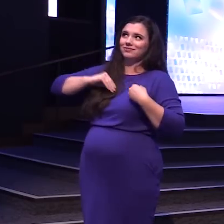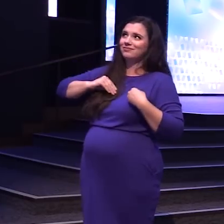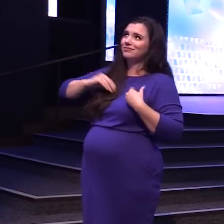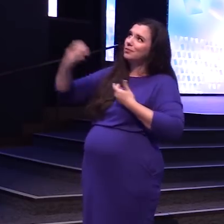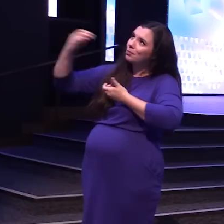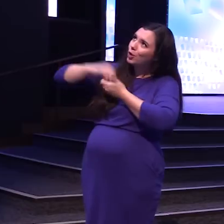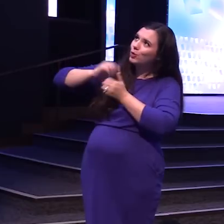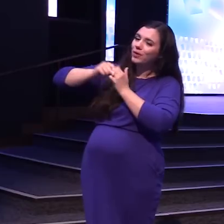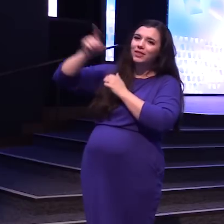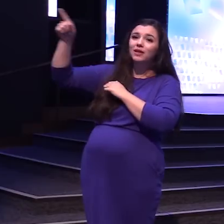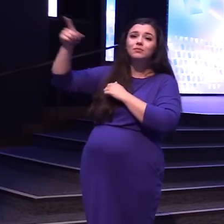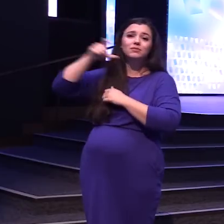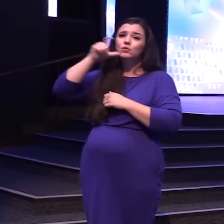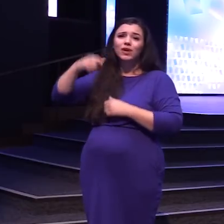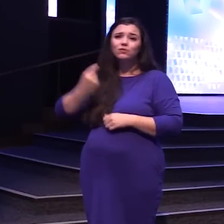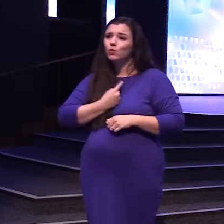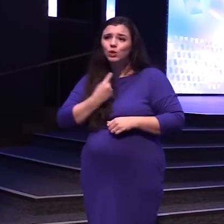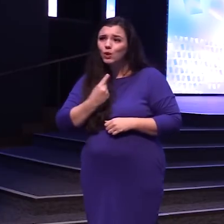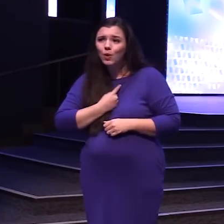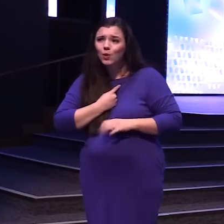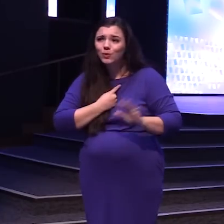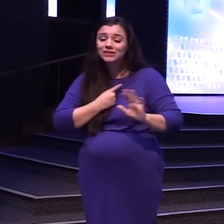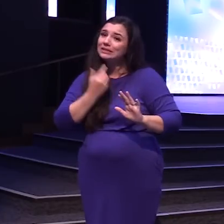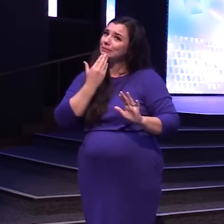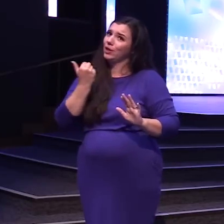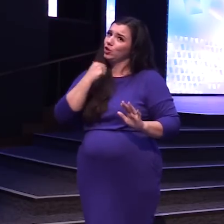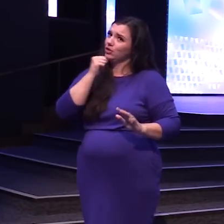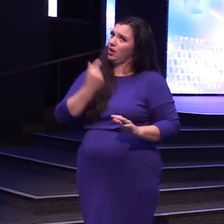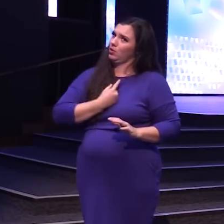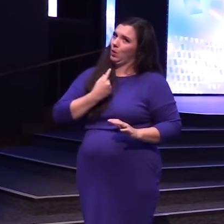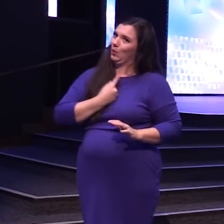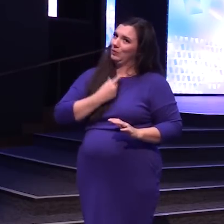don't have to do it all On our own In fact it's better We don't